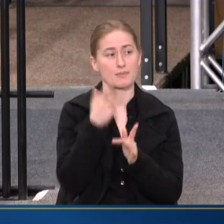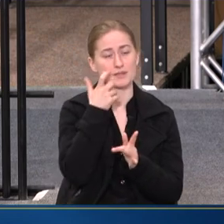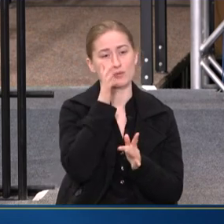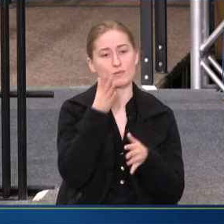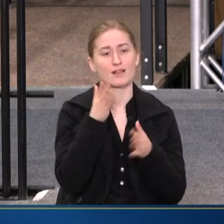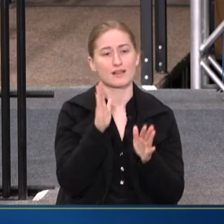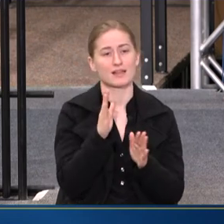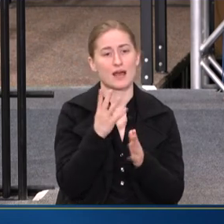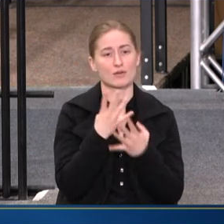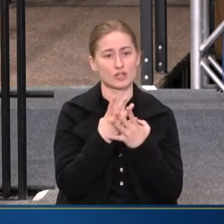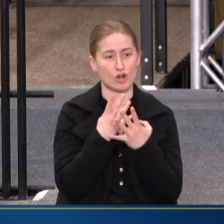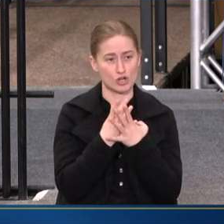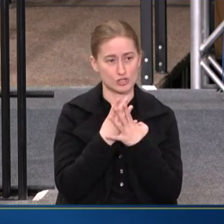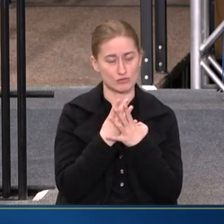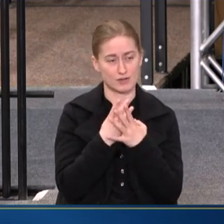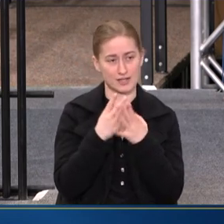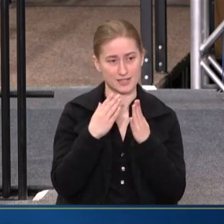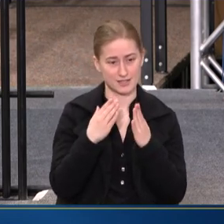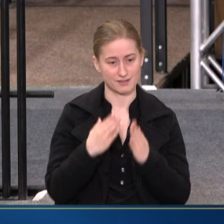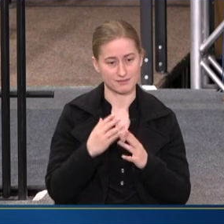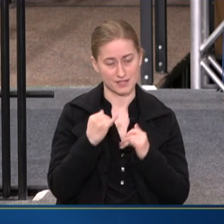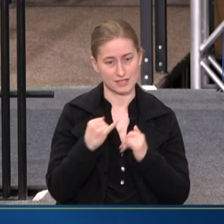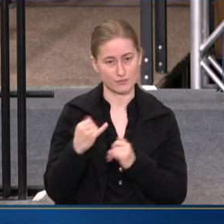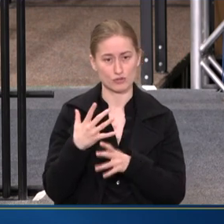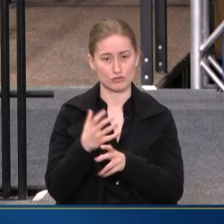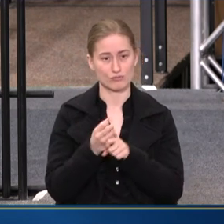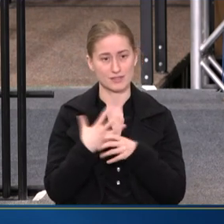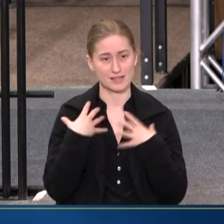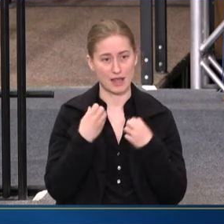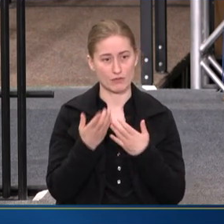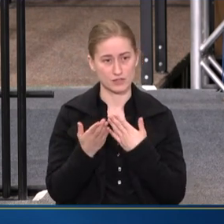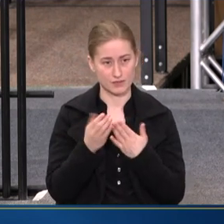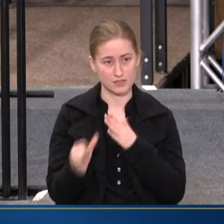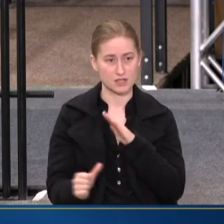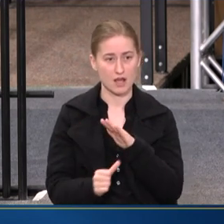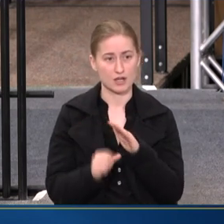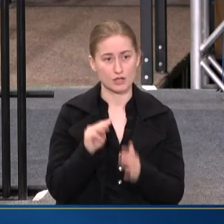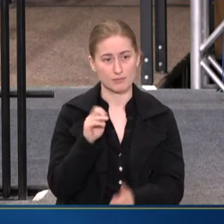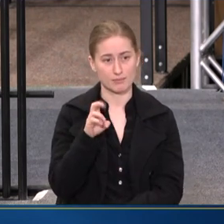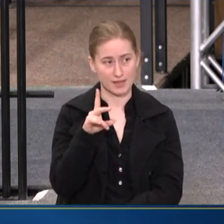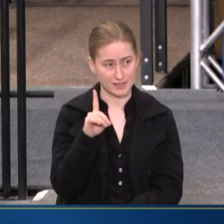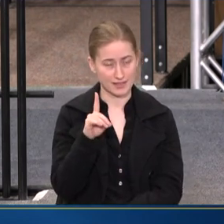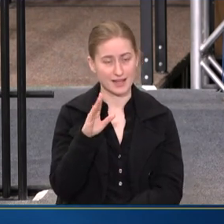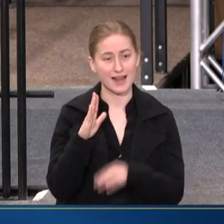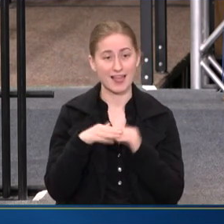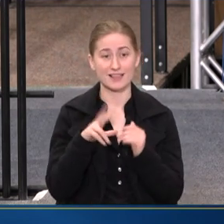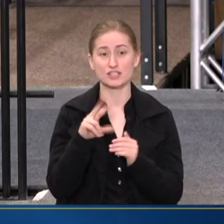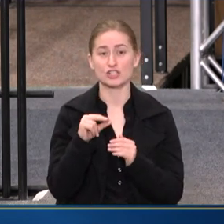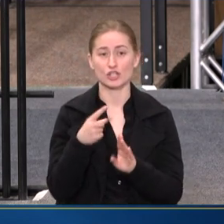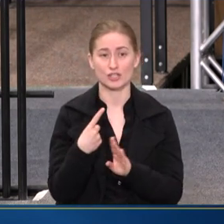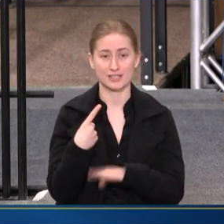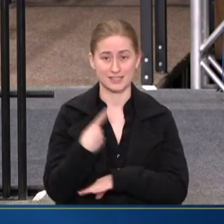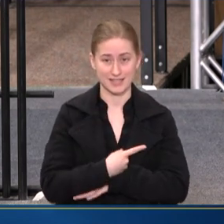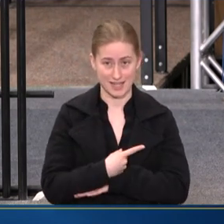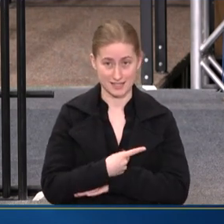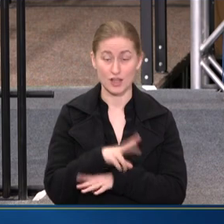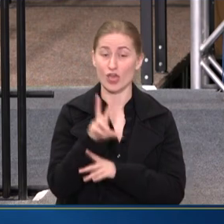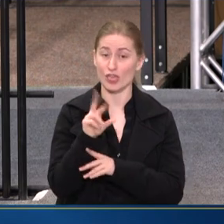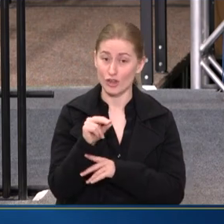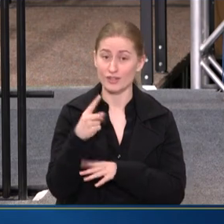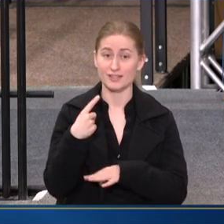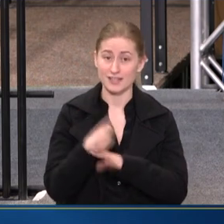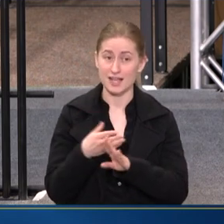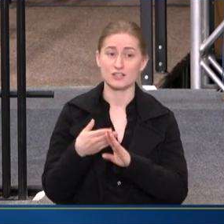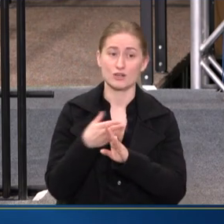incarcerated individuals to receive health services under Medicaid at least 30 days, 30 days